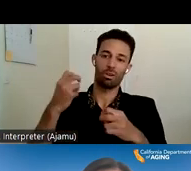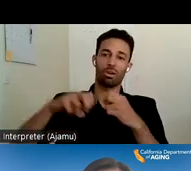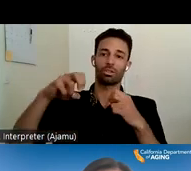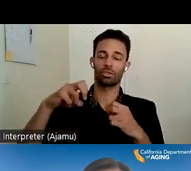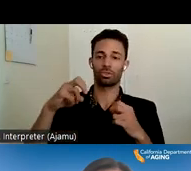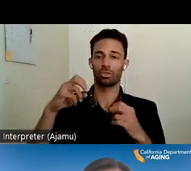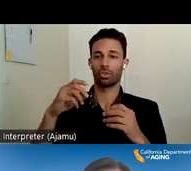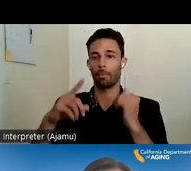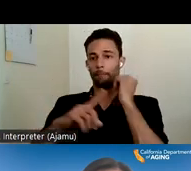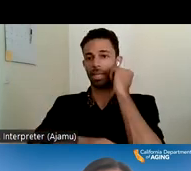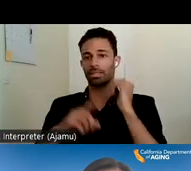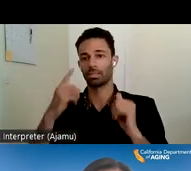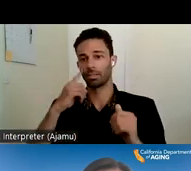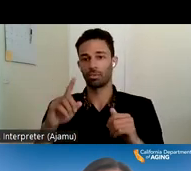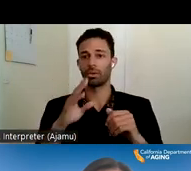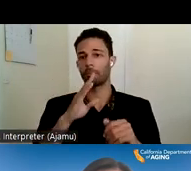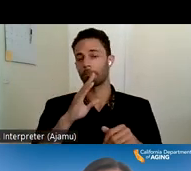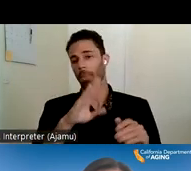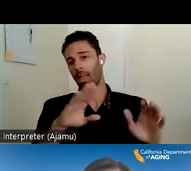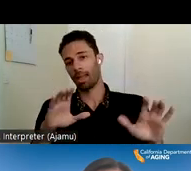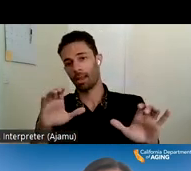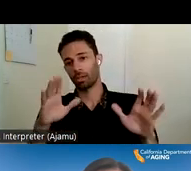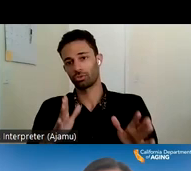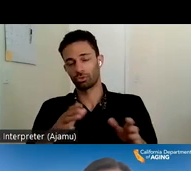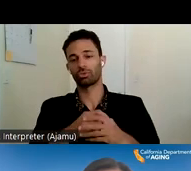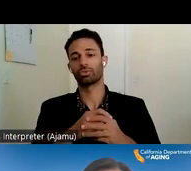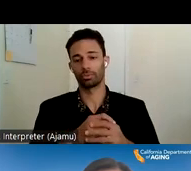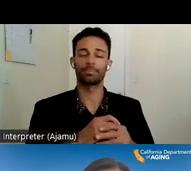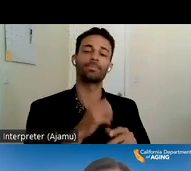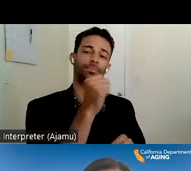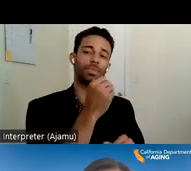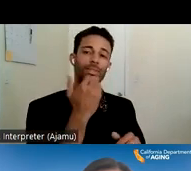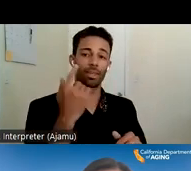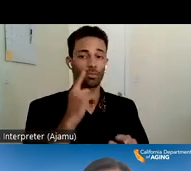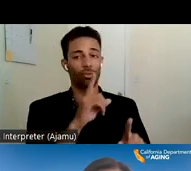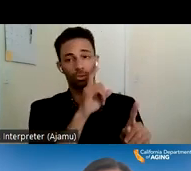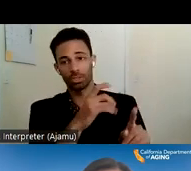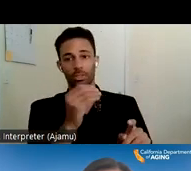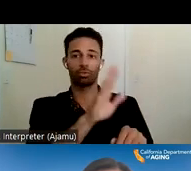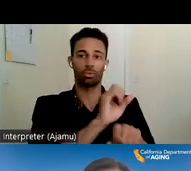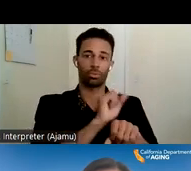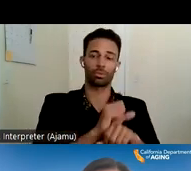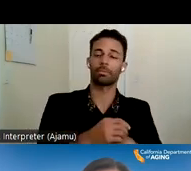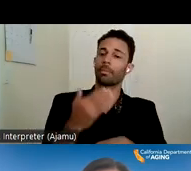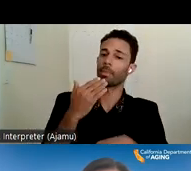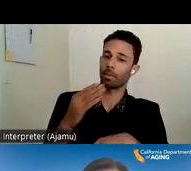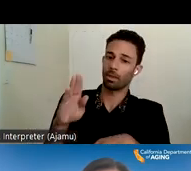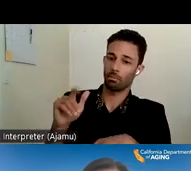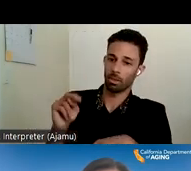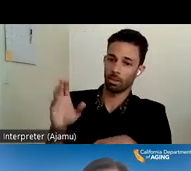as well absolutely thank you for your question jesse and for your work thank you blanca thank you jesse